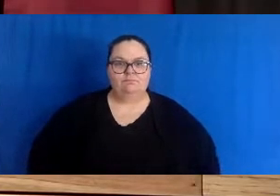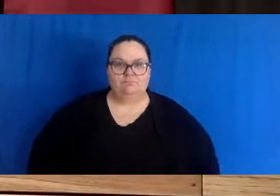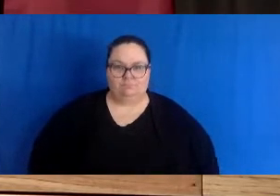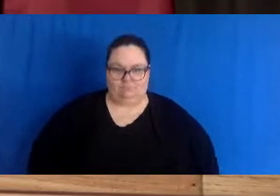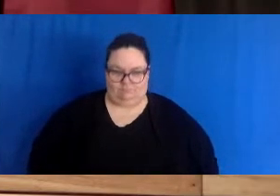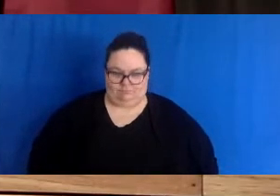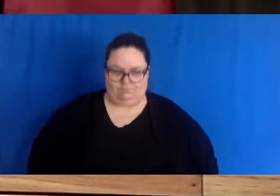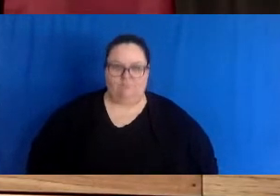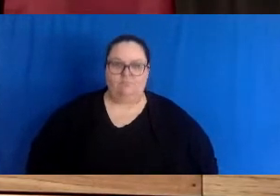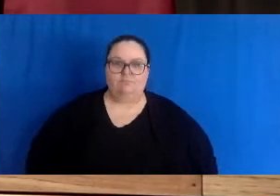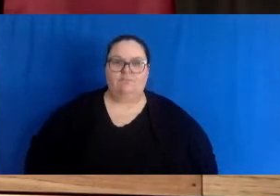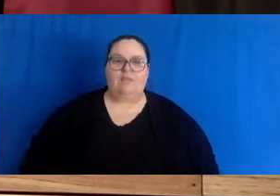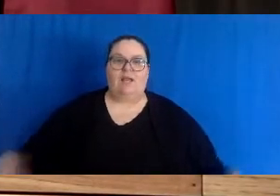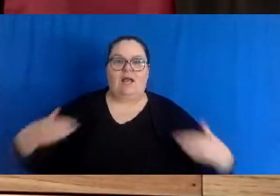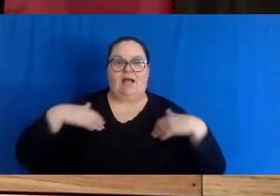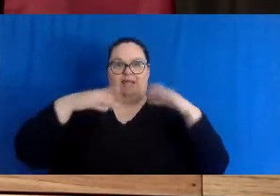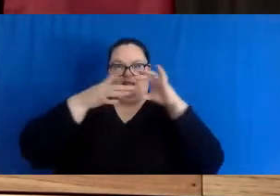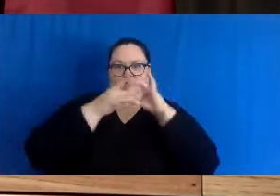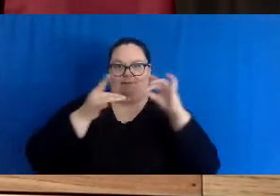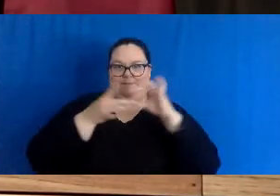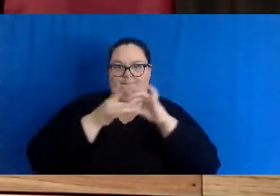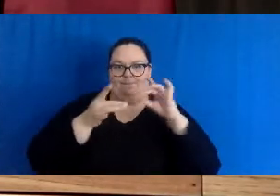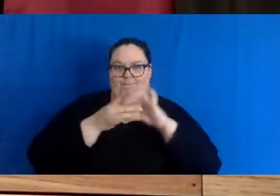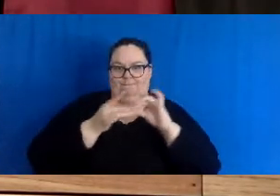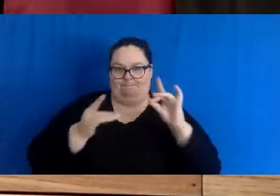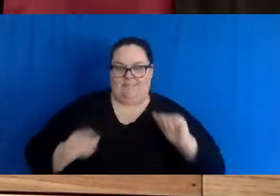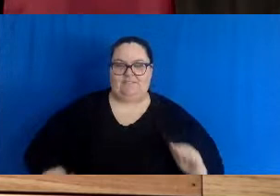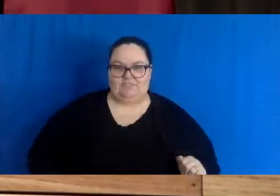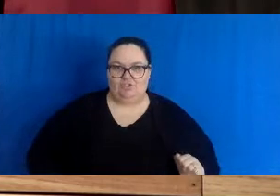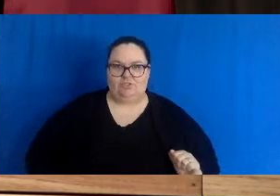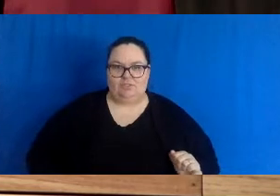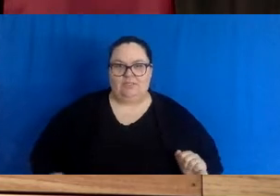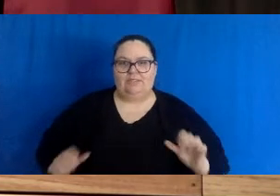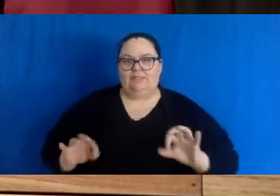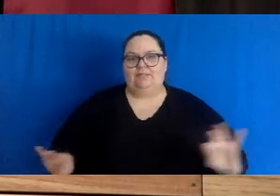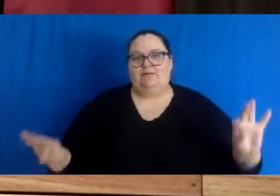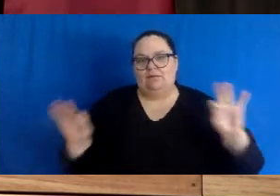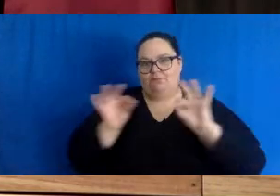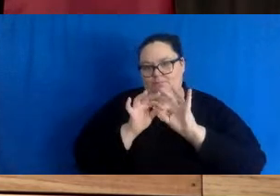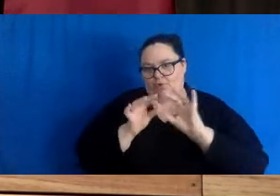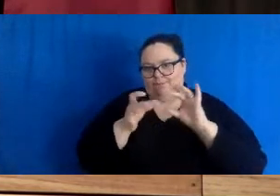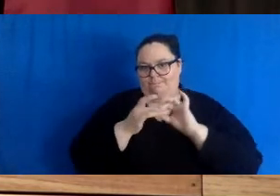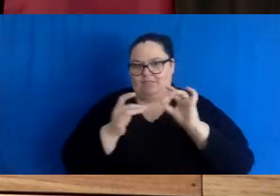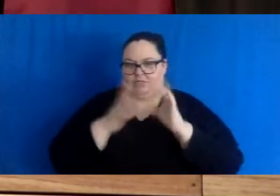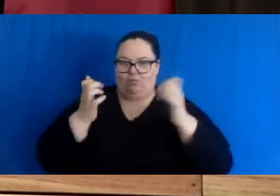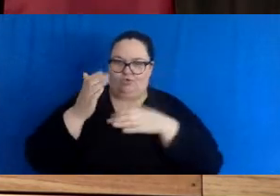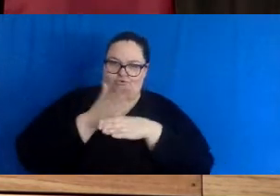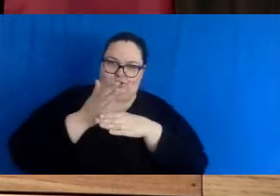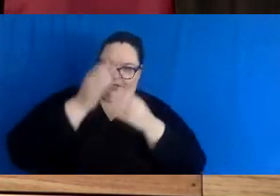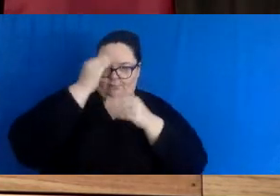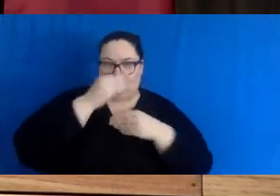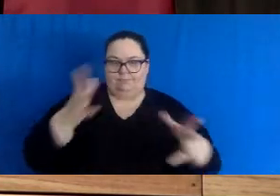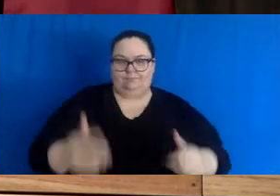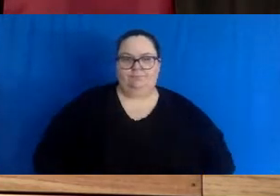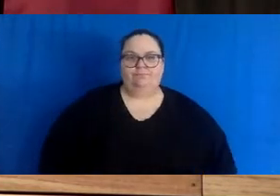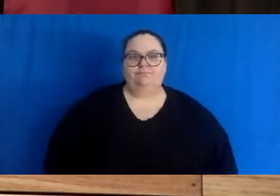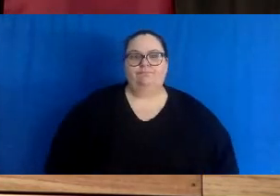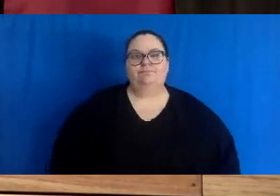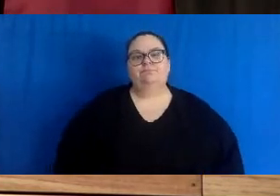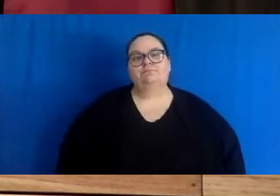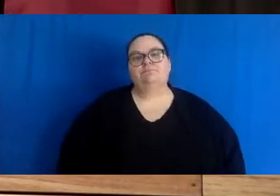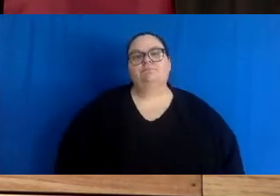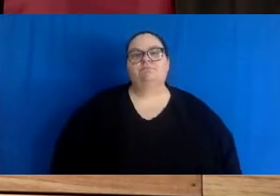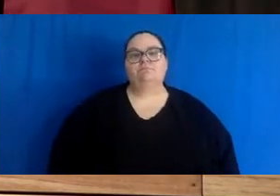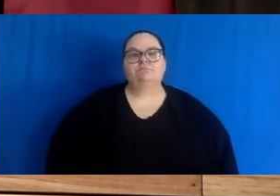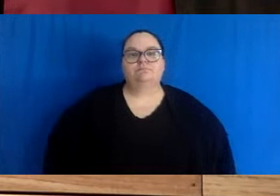I have a message I have a few very important messages I would like to share with you today I would